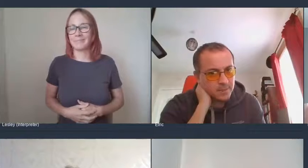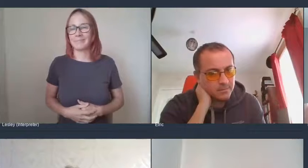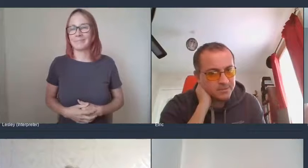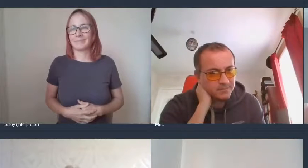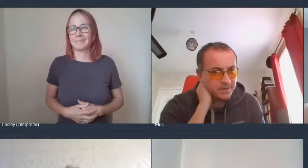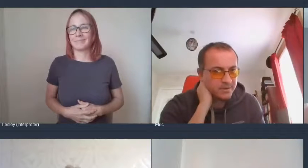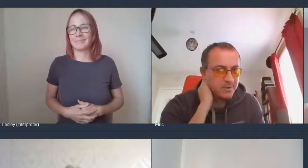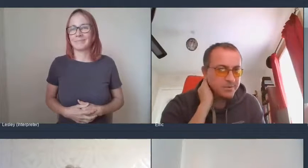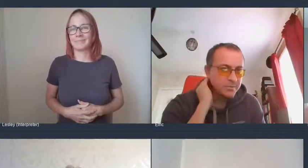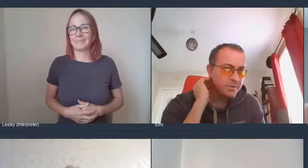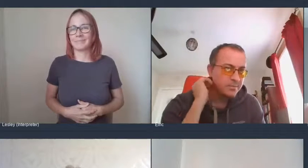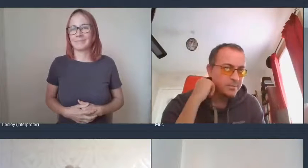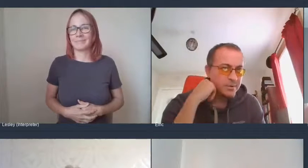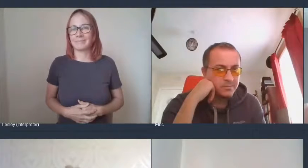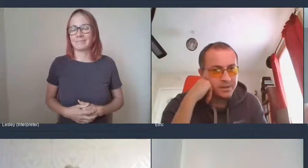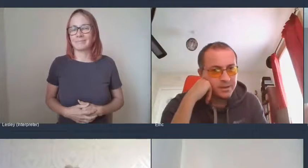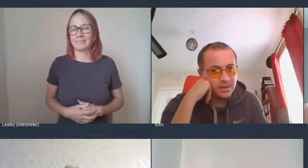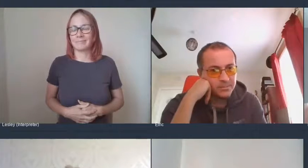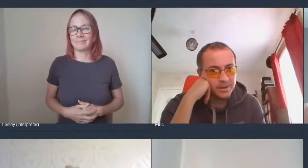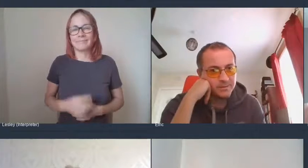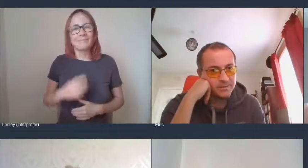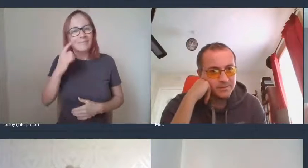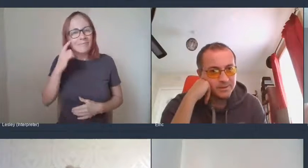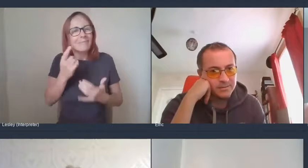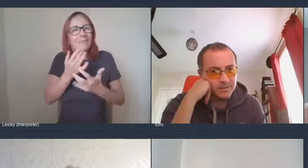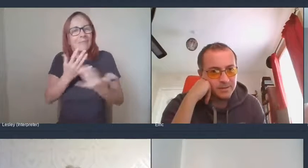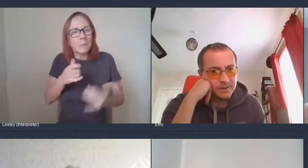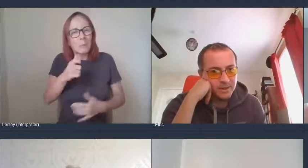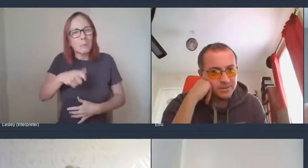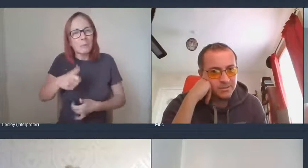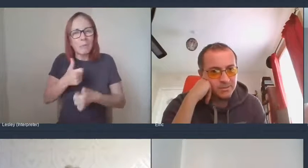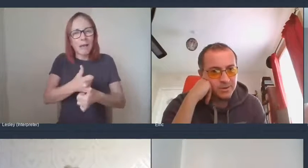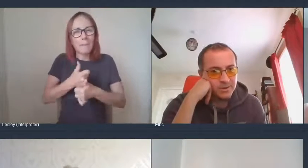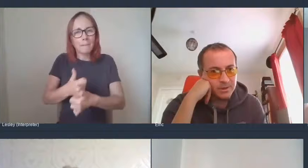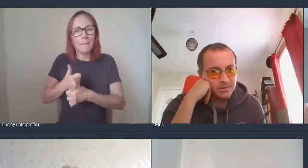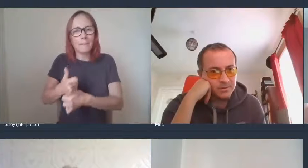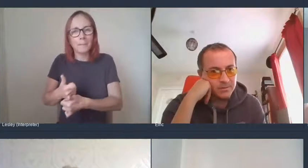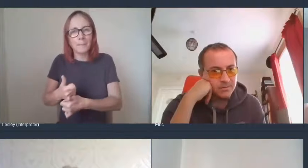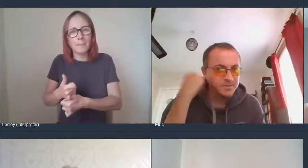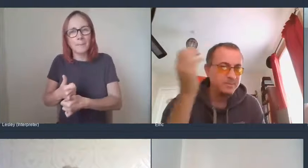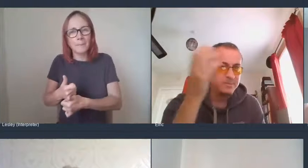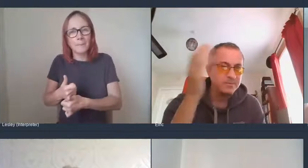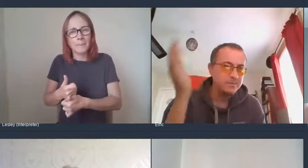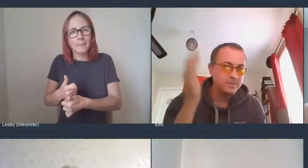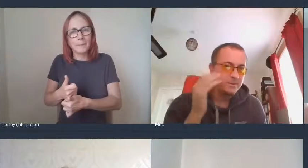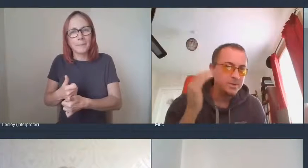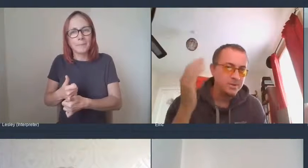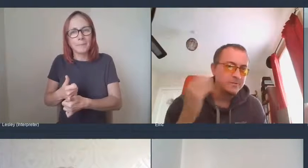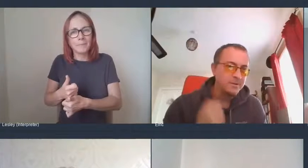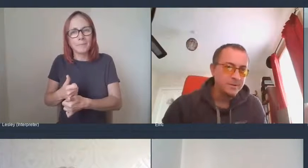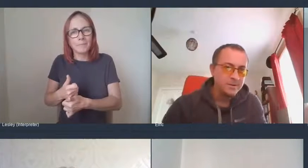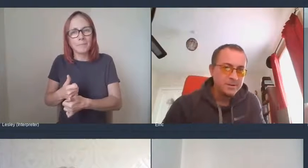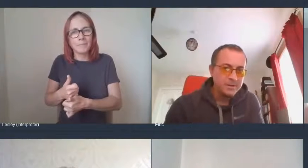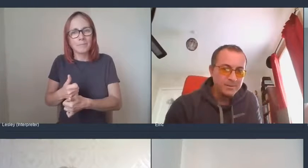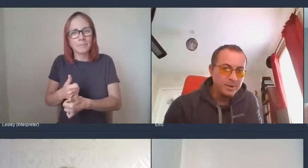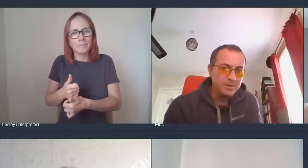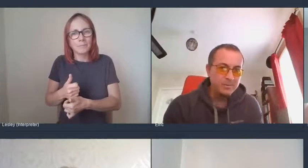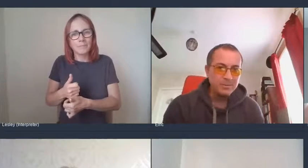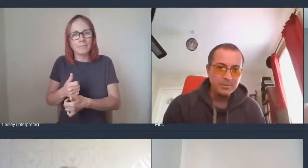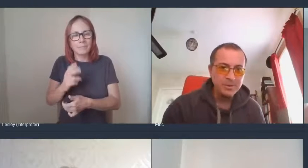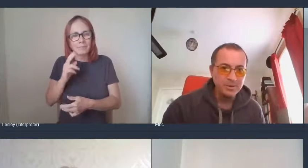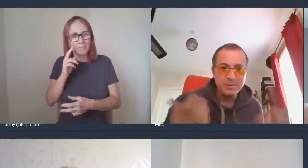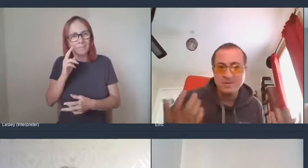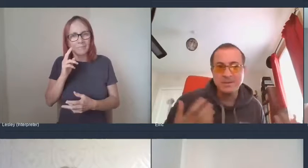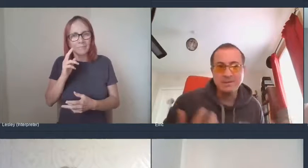I think that a lot, so many people are really helping out. Actually, we were on our doorsteps to each other, but